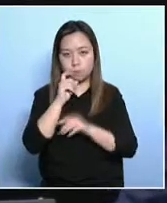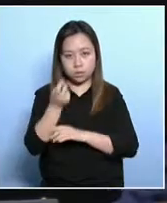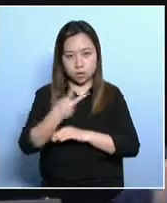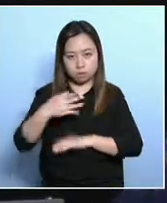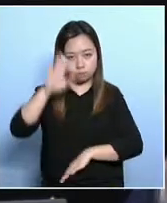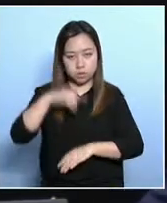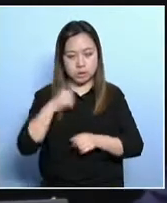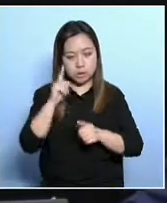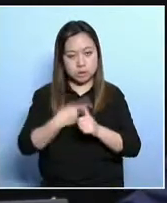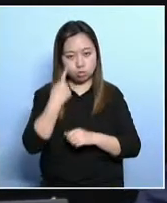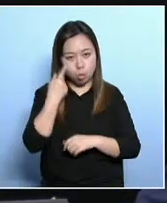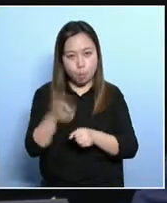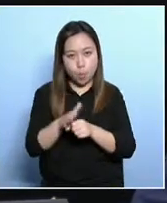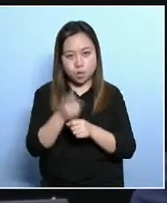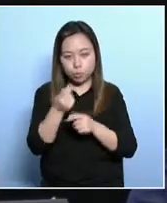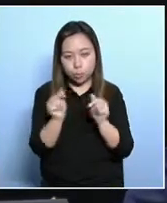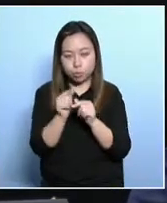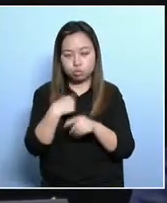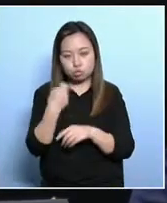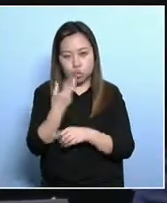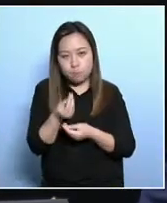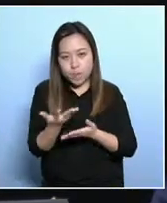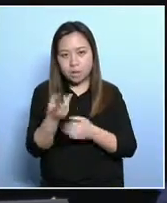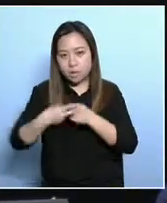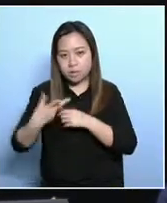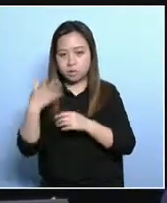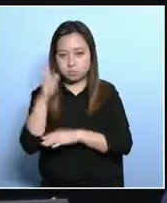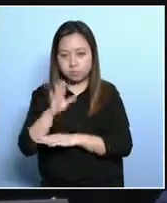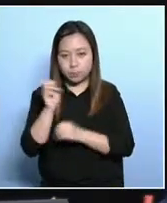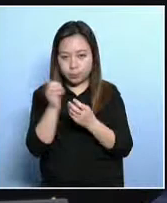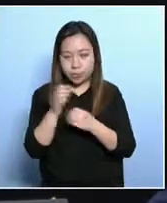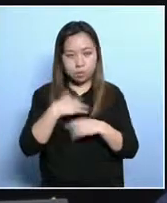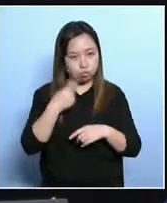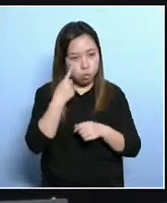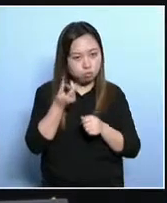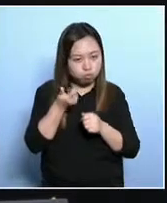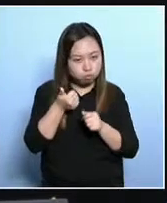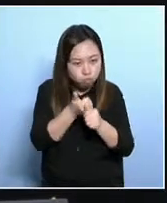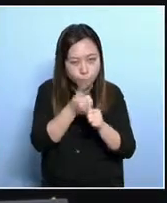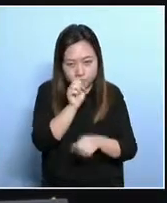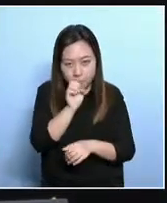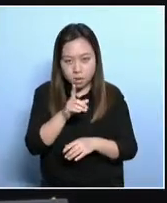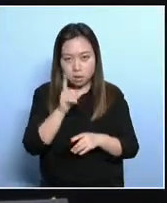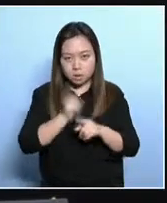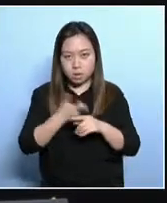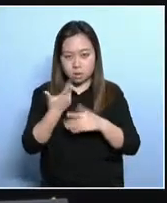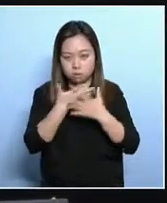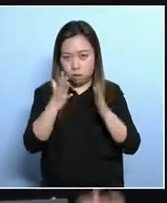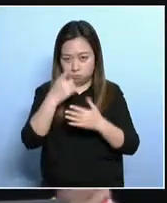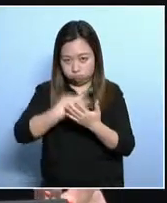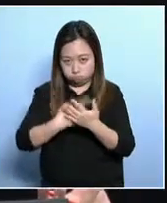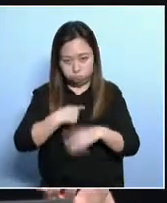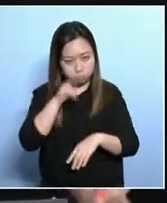Dr. Fernando Cheung in the second round. I have a short question. Now, this is a follow-up question.